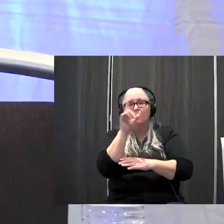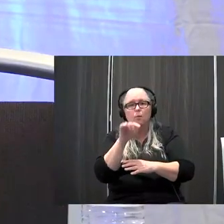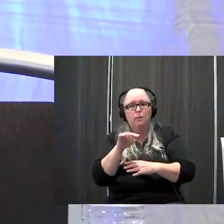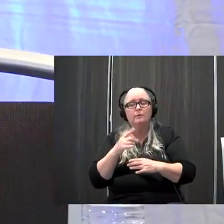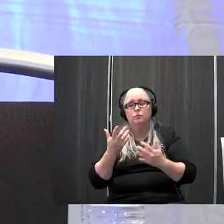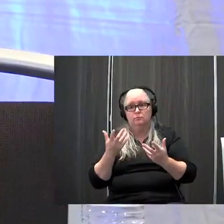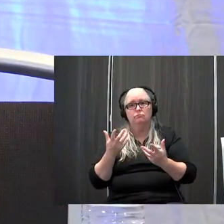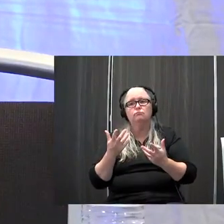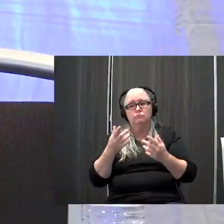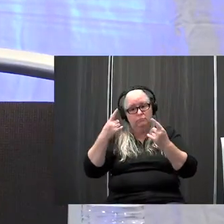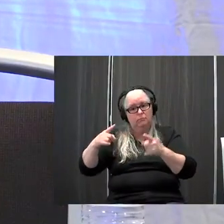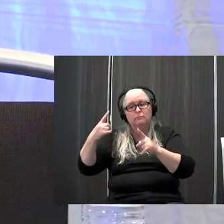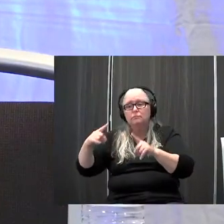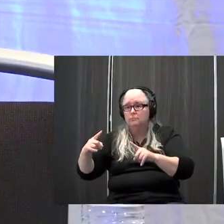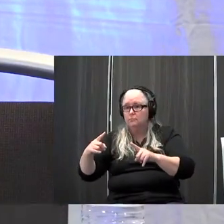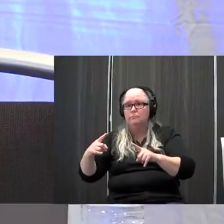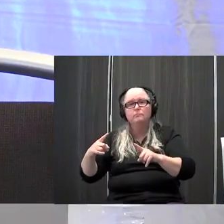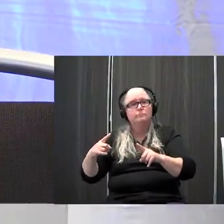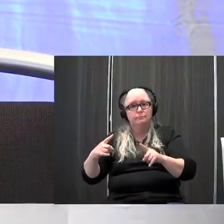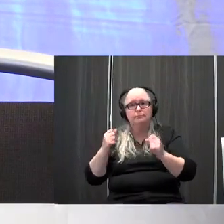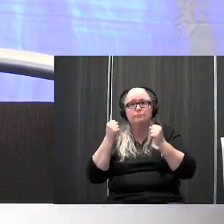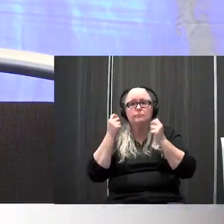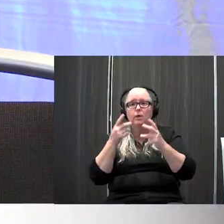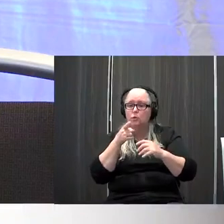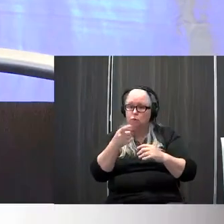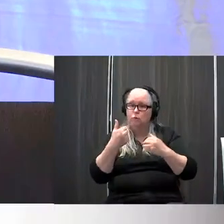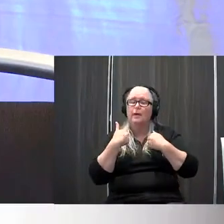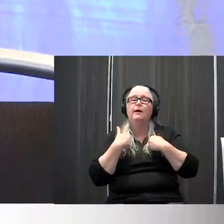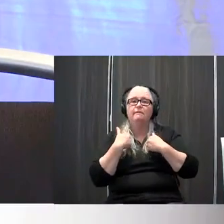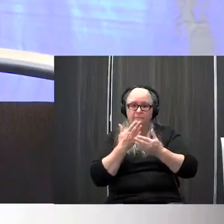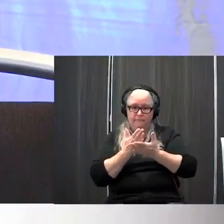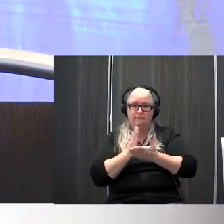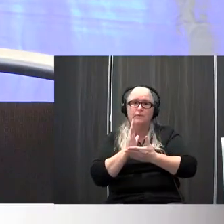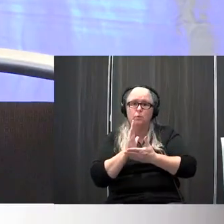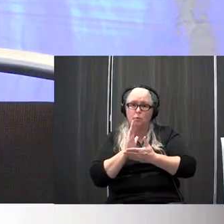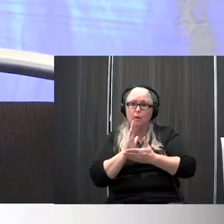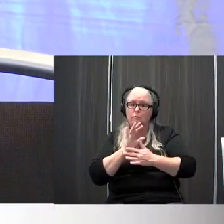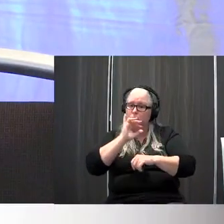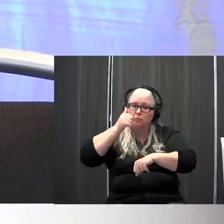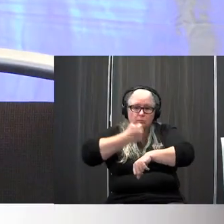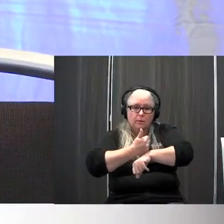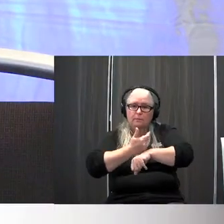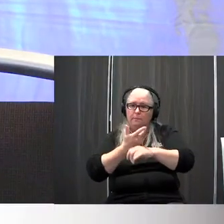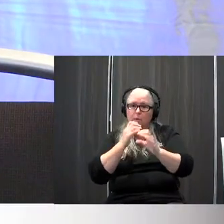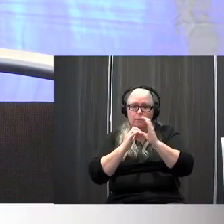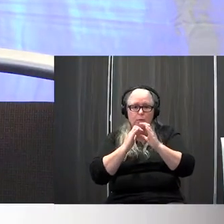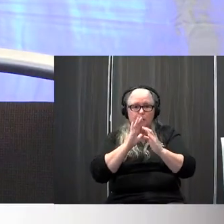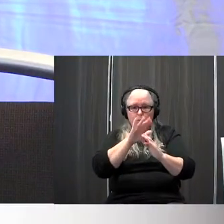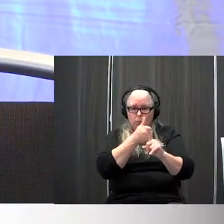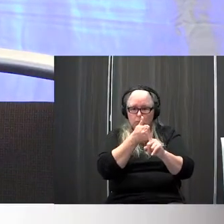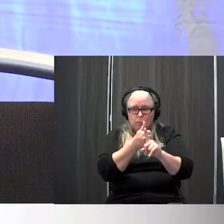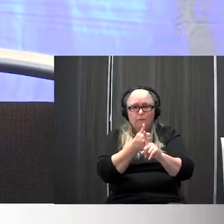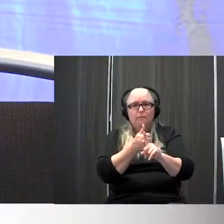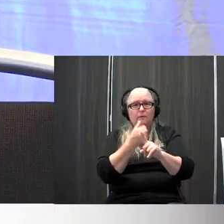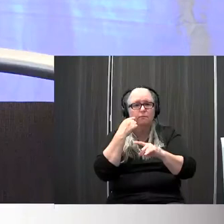bit and you're right you absolutely have the right to establish that communication system for